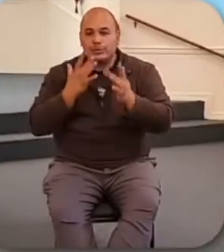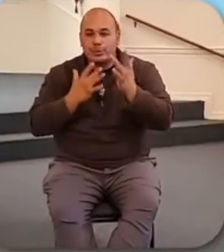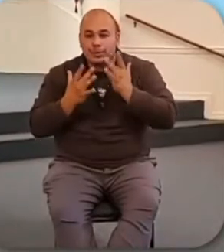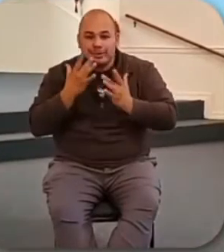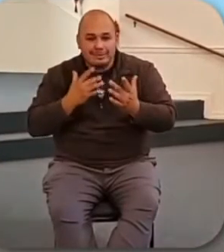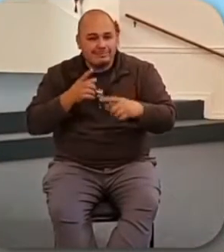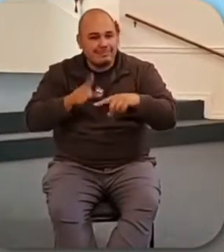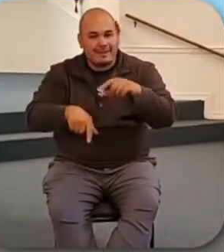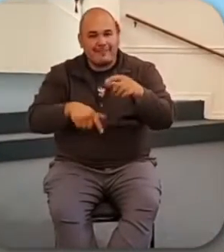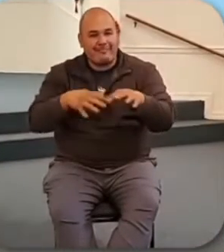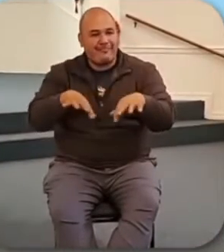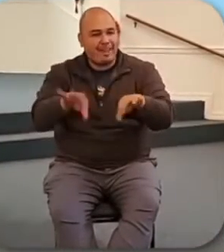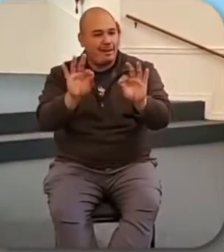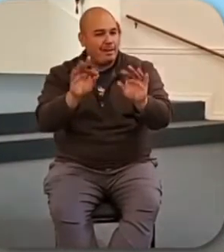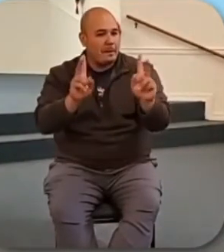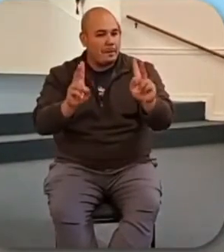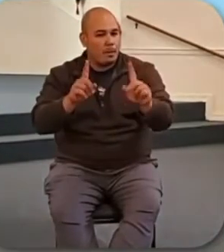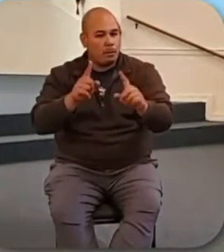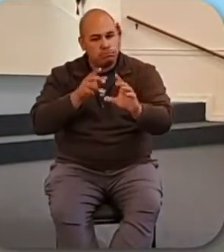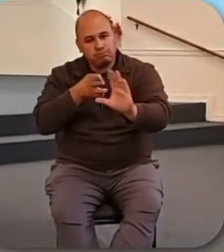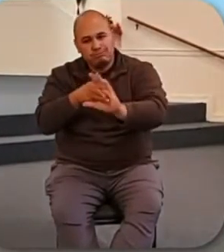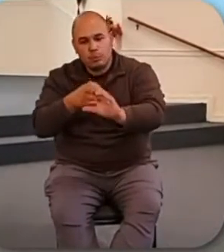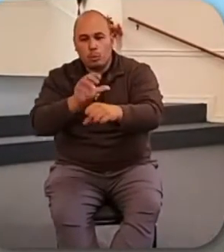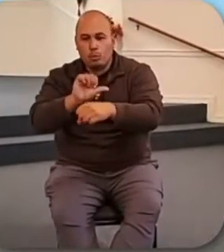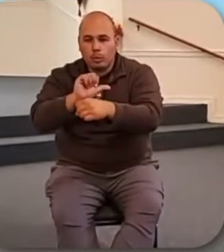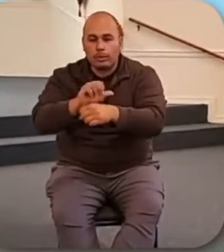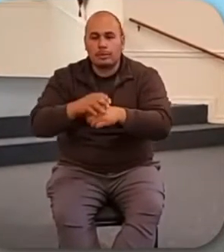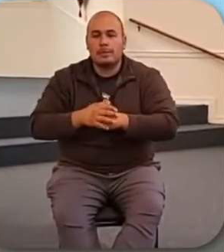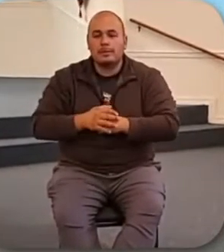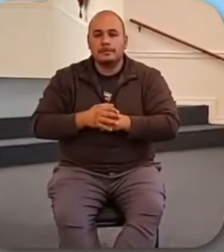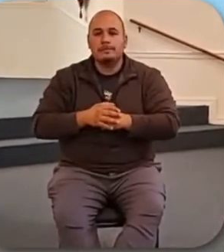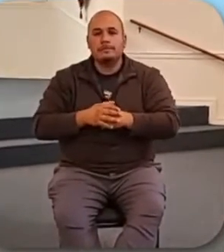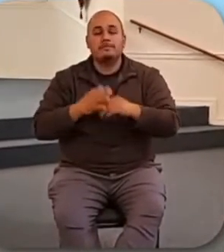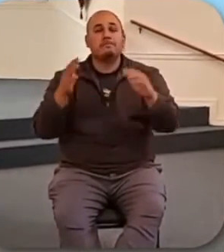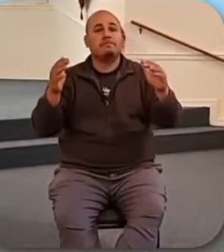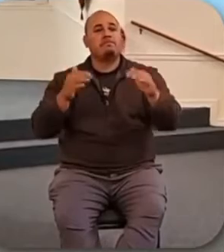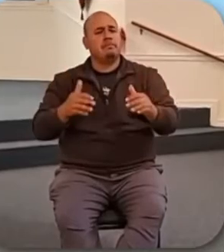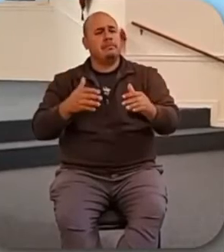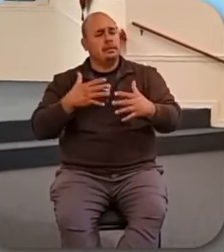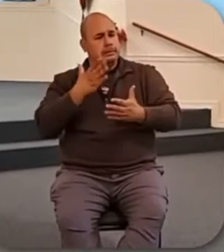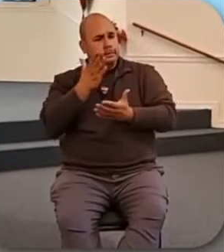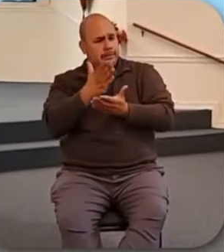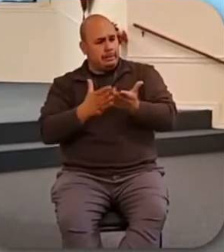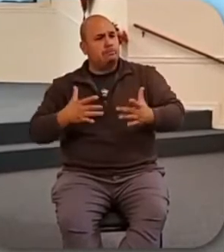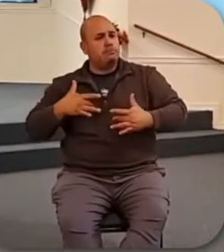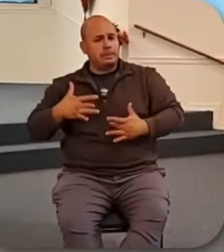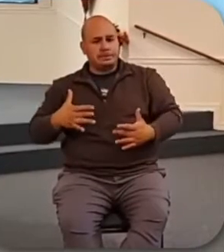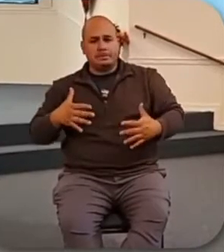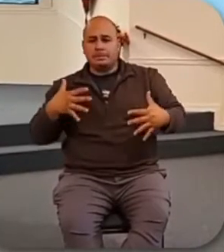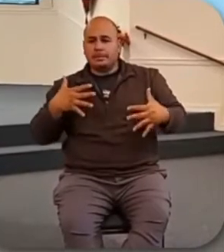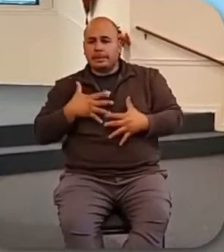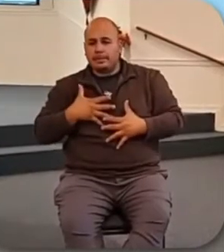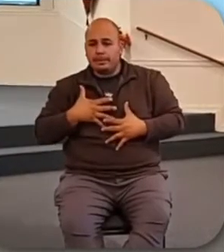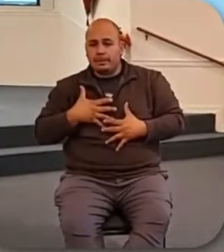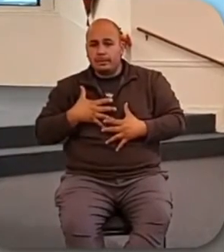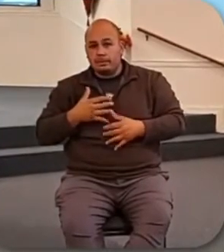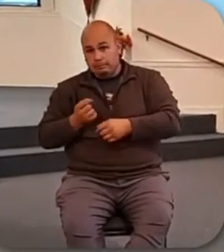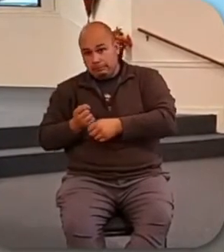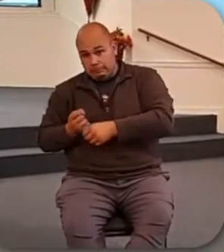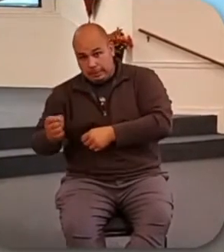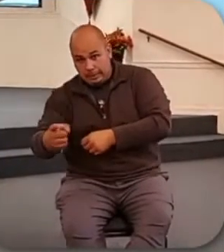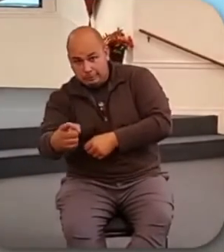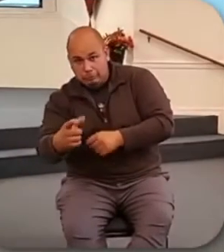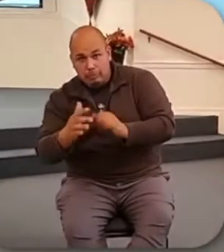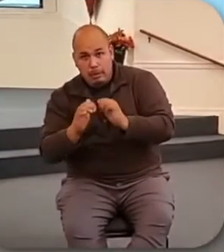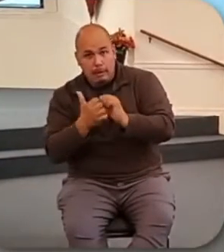it's a little scary not knowing, are we going to be able to afford a turkey next year? How high might prices